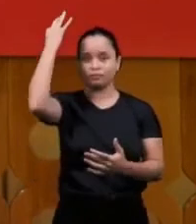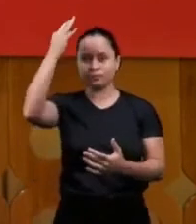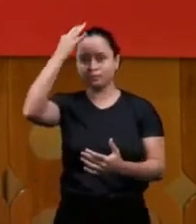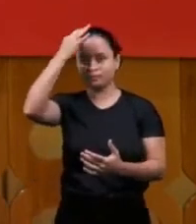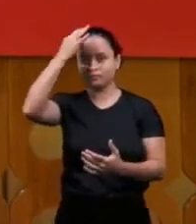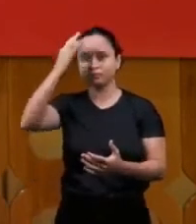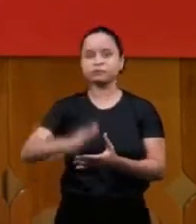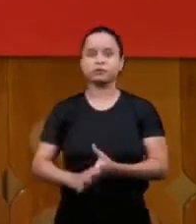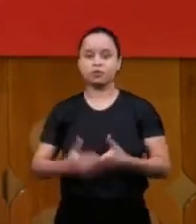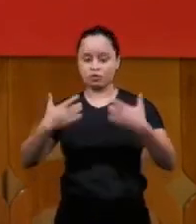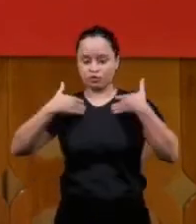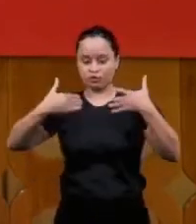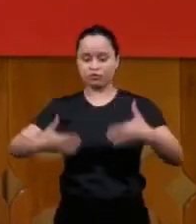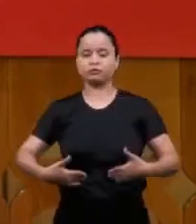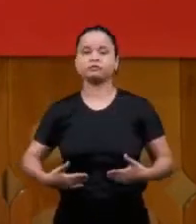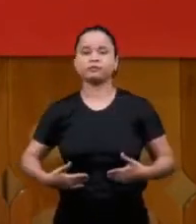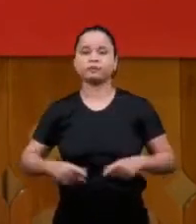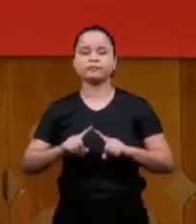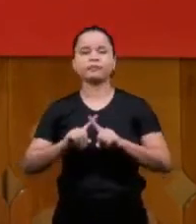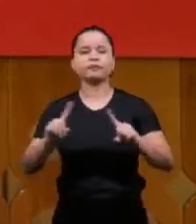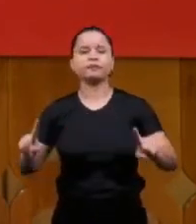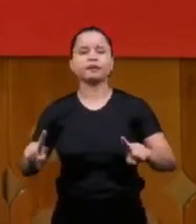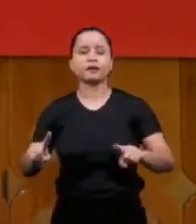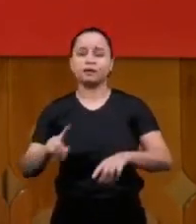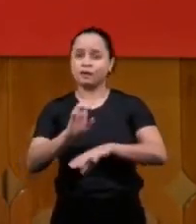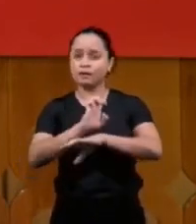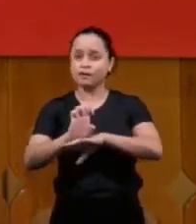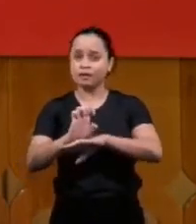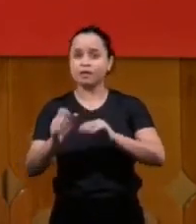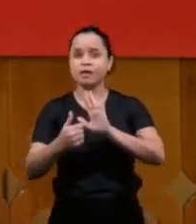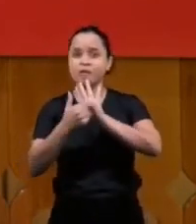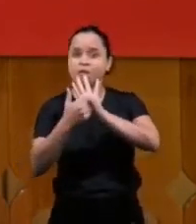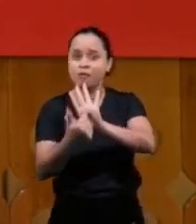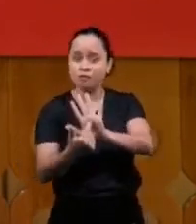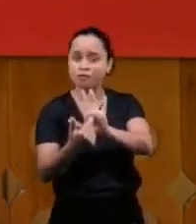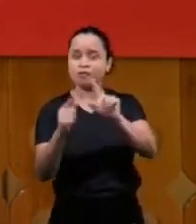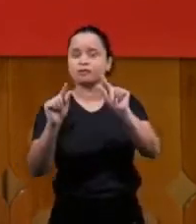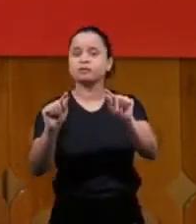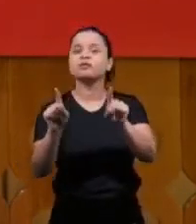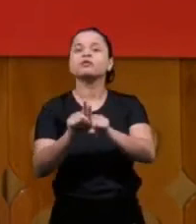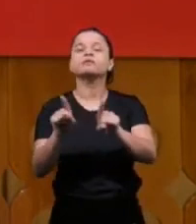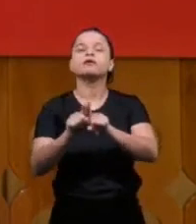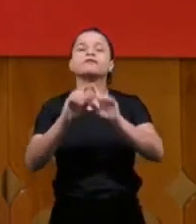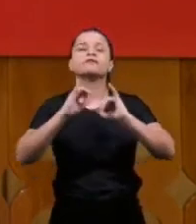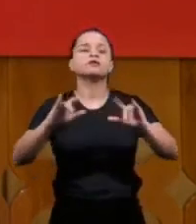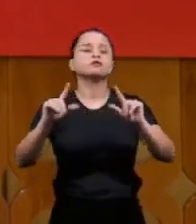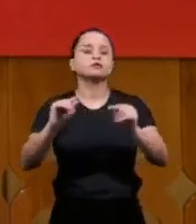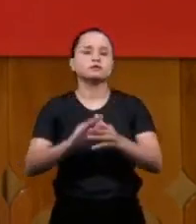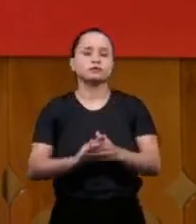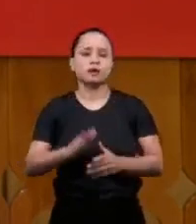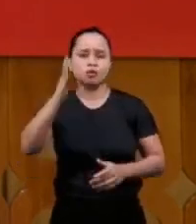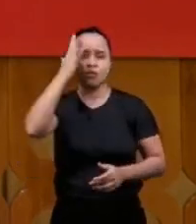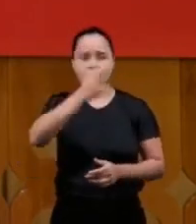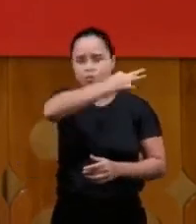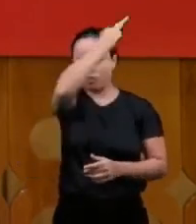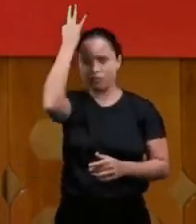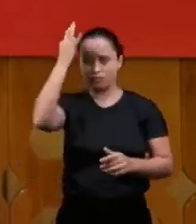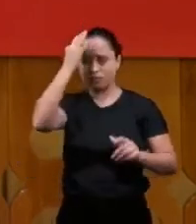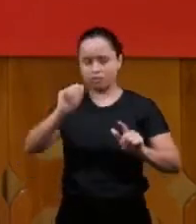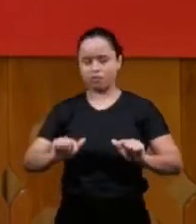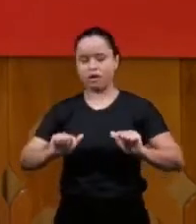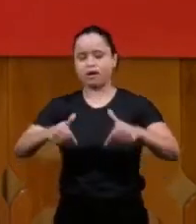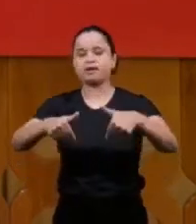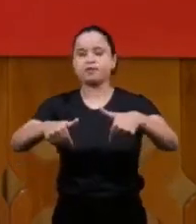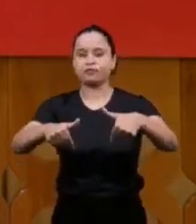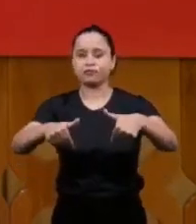about the spirit and the body in the book of the Ephesians he said the Holy Spirit that works in the body